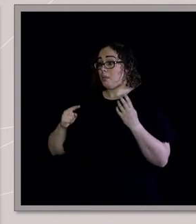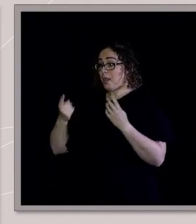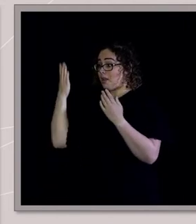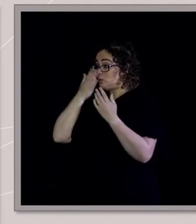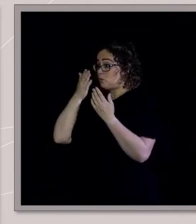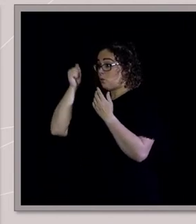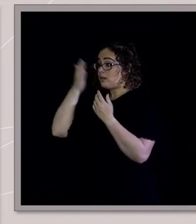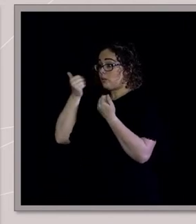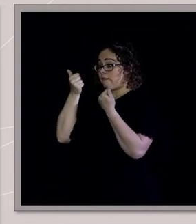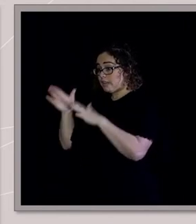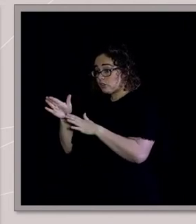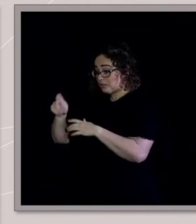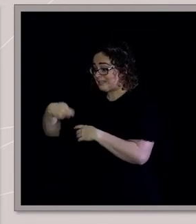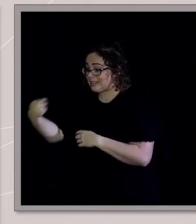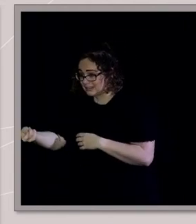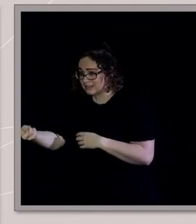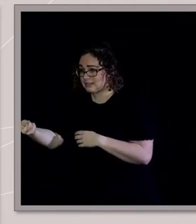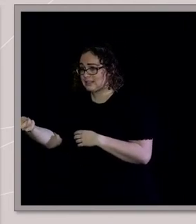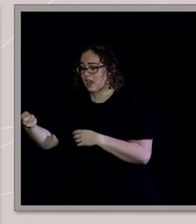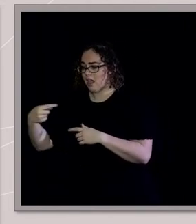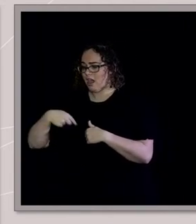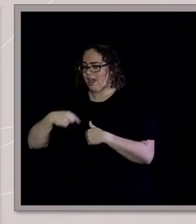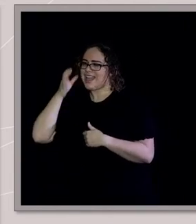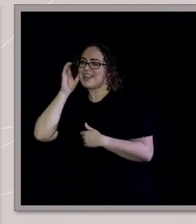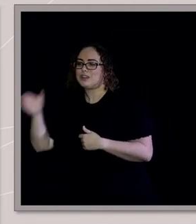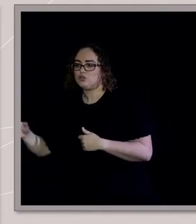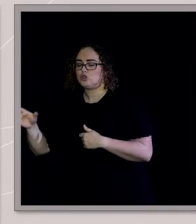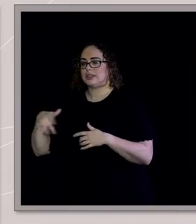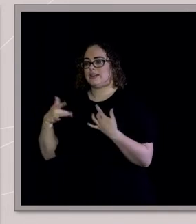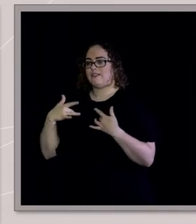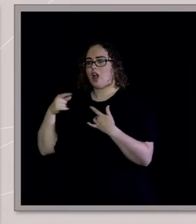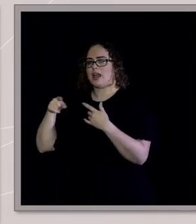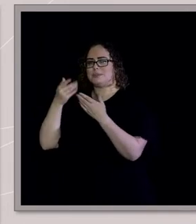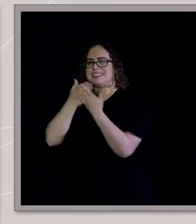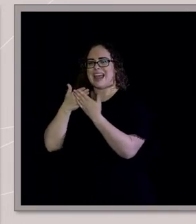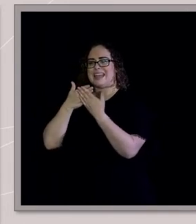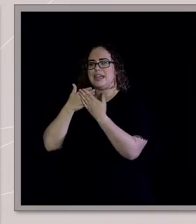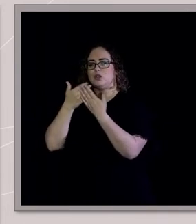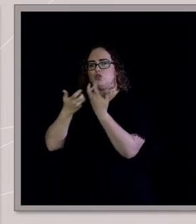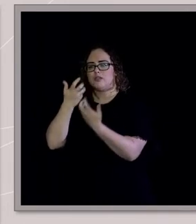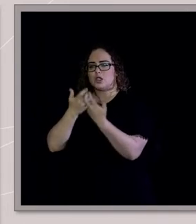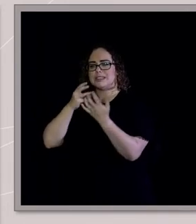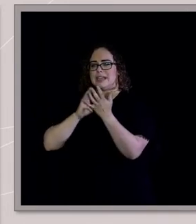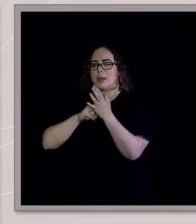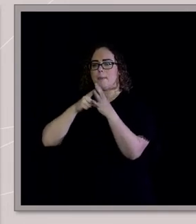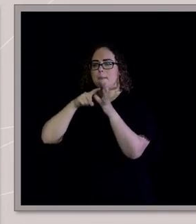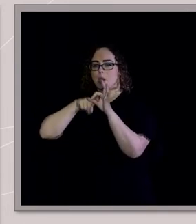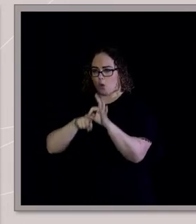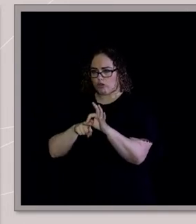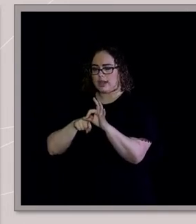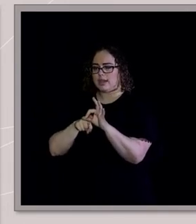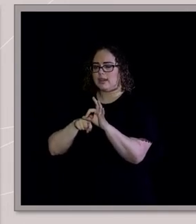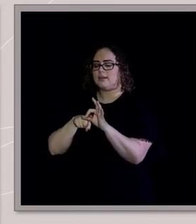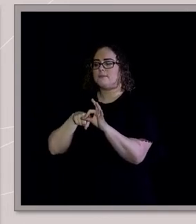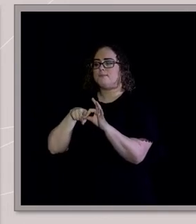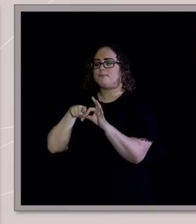Sydney, this sort of nervous country kid studying commerce at Macquarie Uni. And for the first three days, I did not open